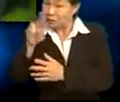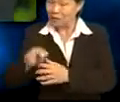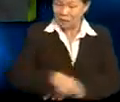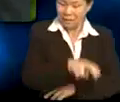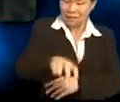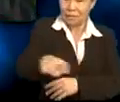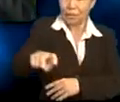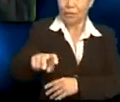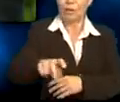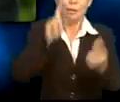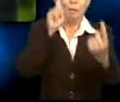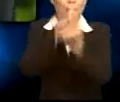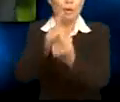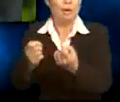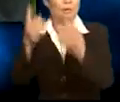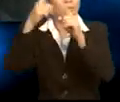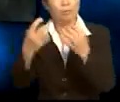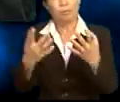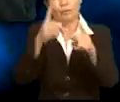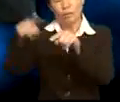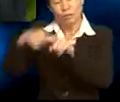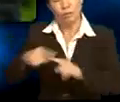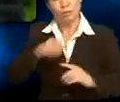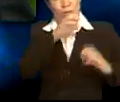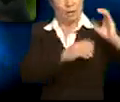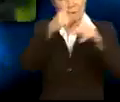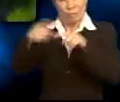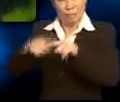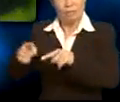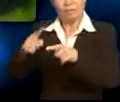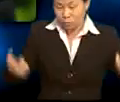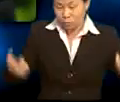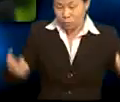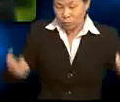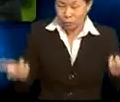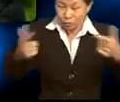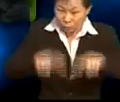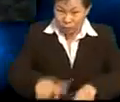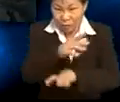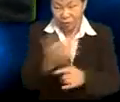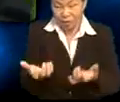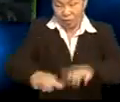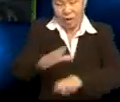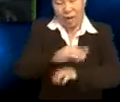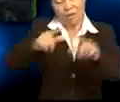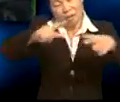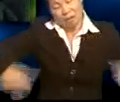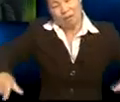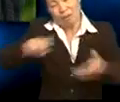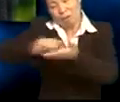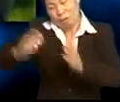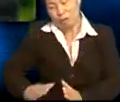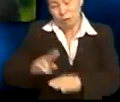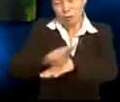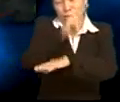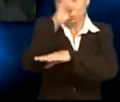It's a journey in which we meet many different characters and come across many types of events. And the language, ah, the writers use